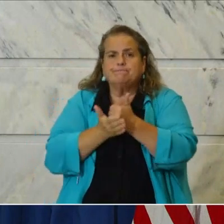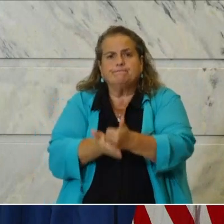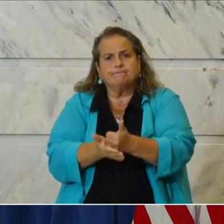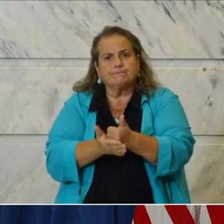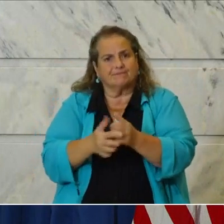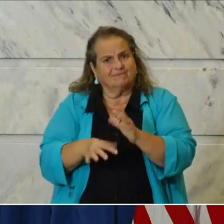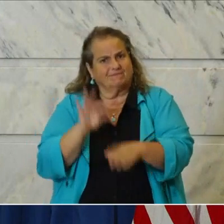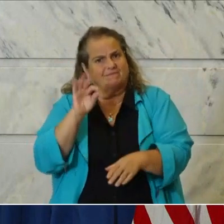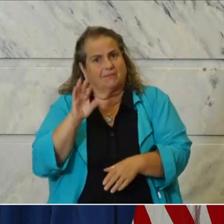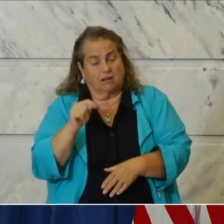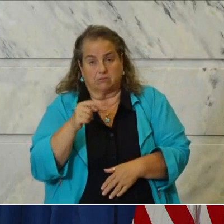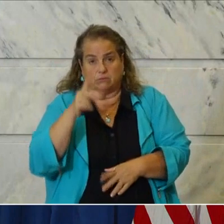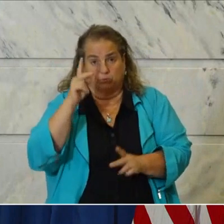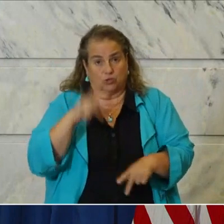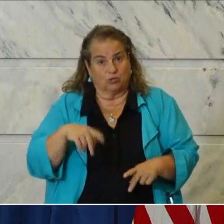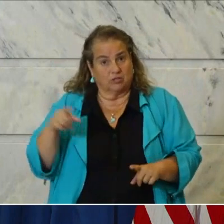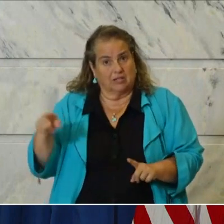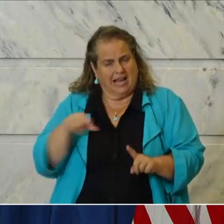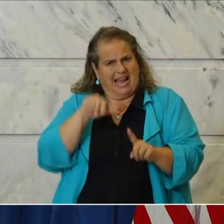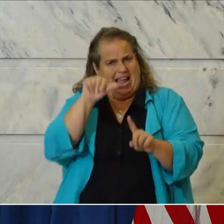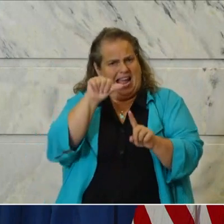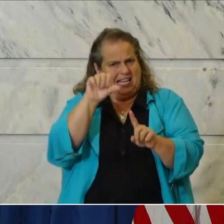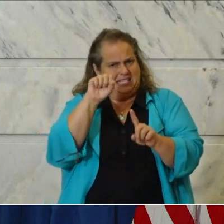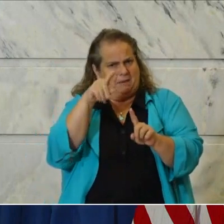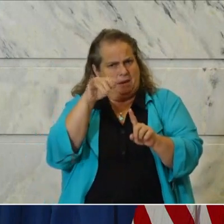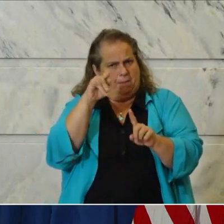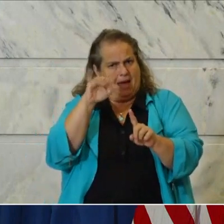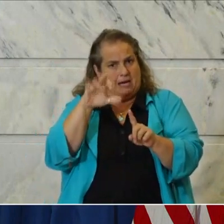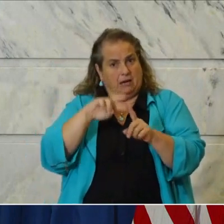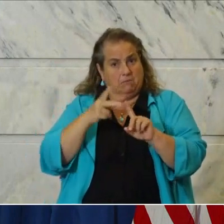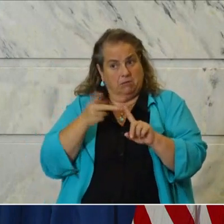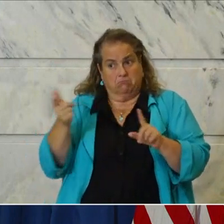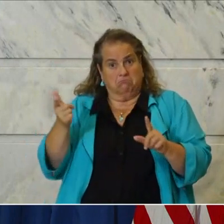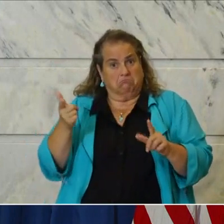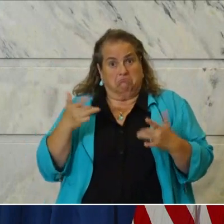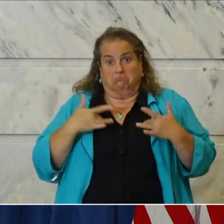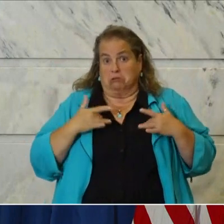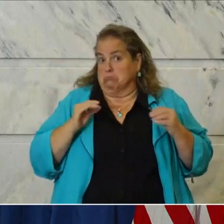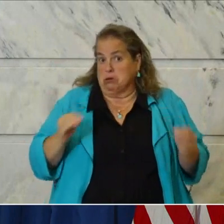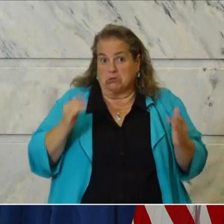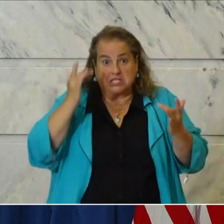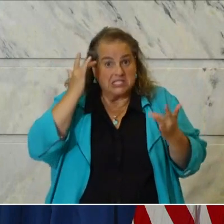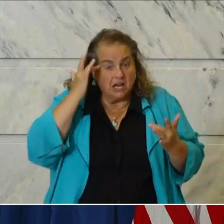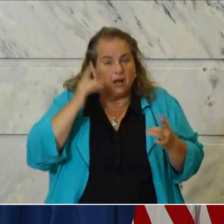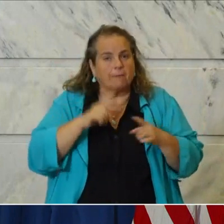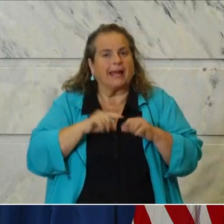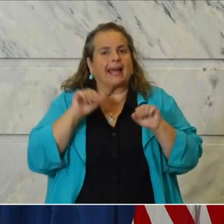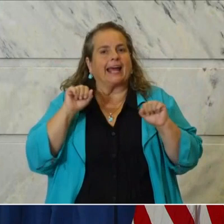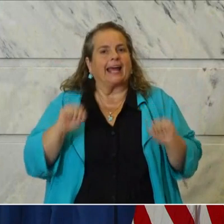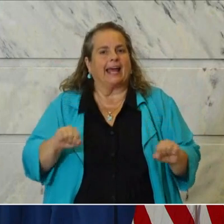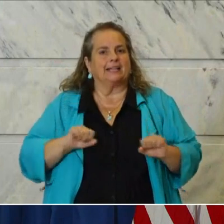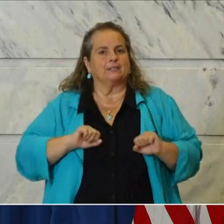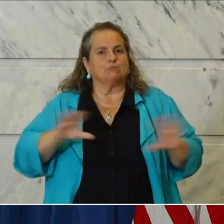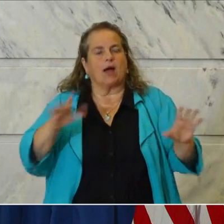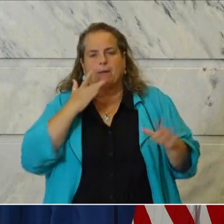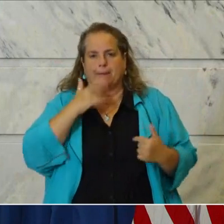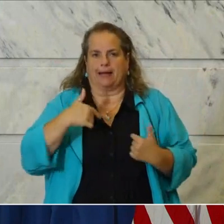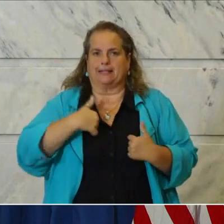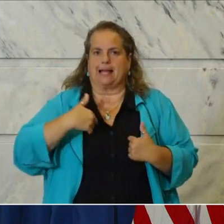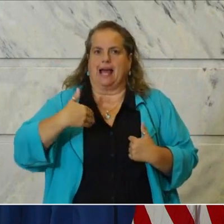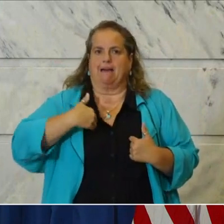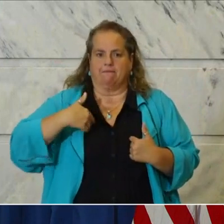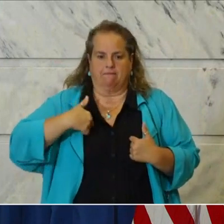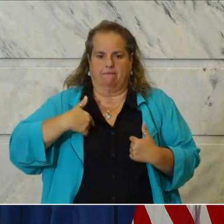out when somebody is asymptomatic so that they don't spread the virus further. But it also helps us find out when somebody is